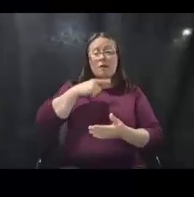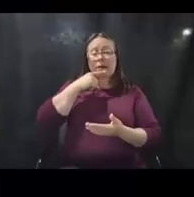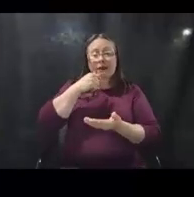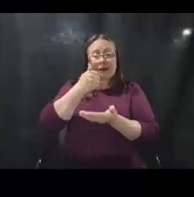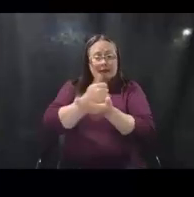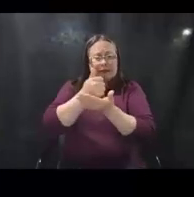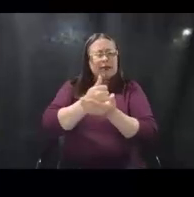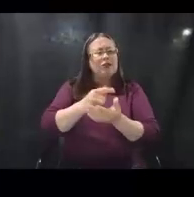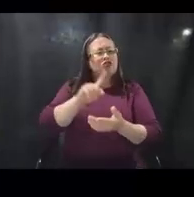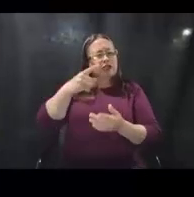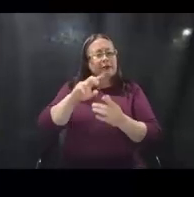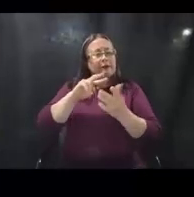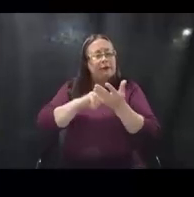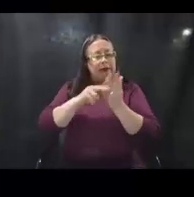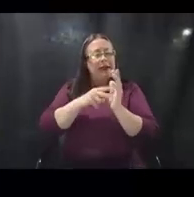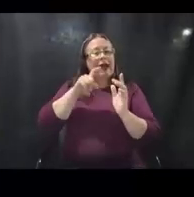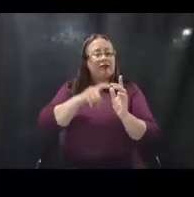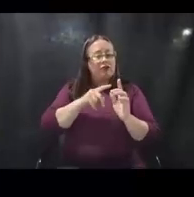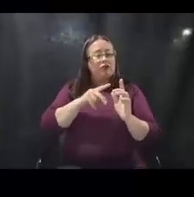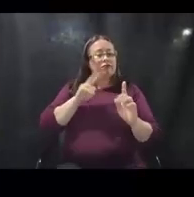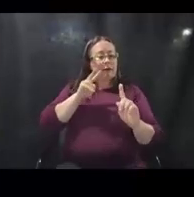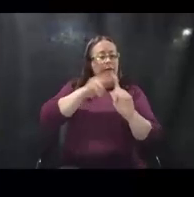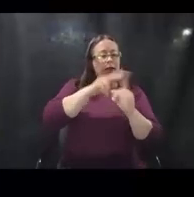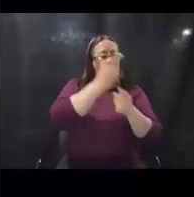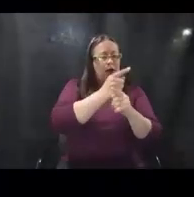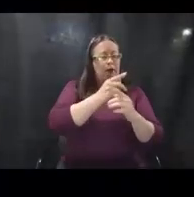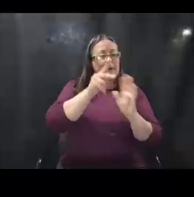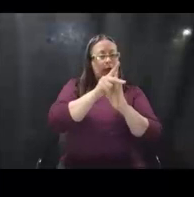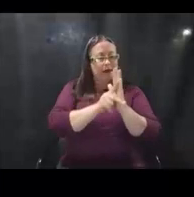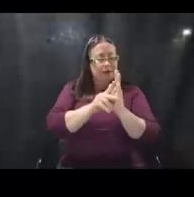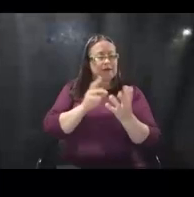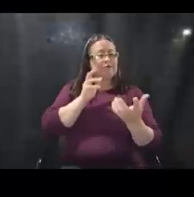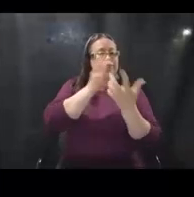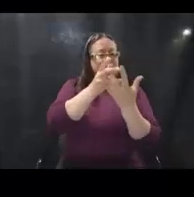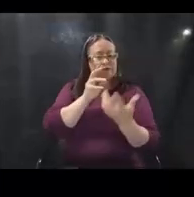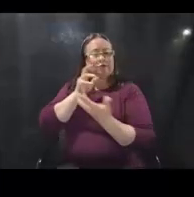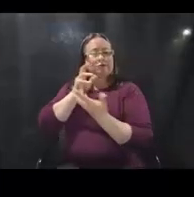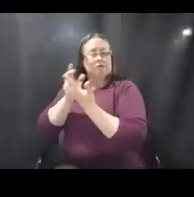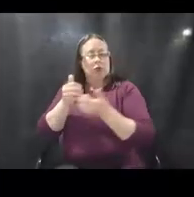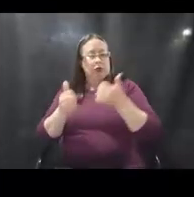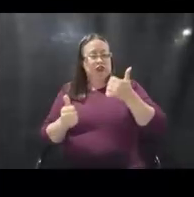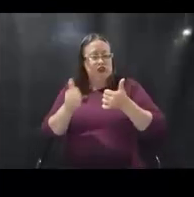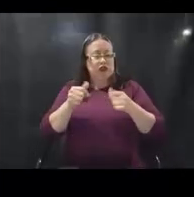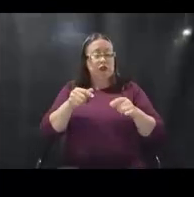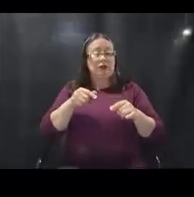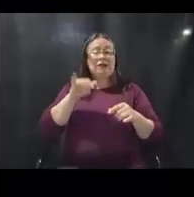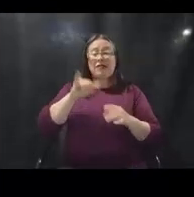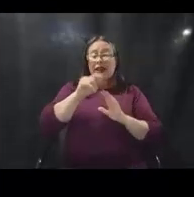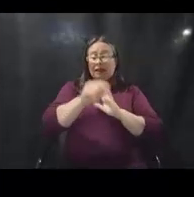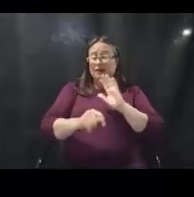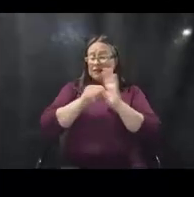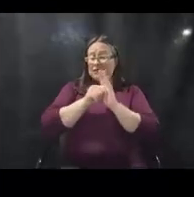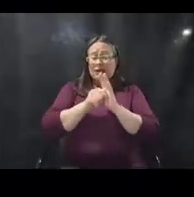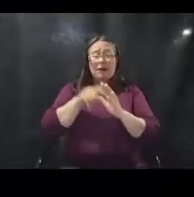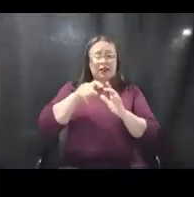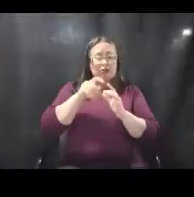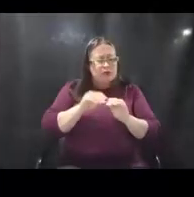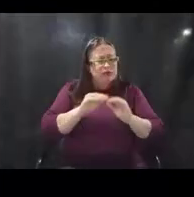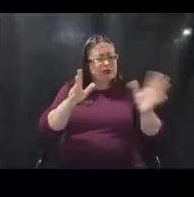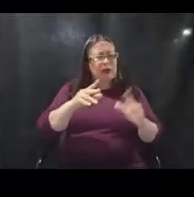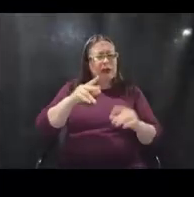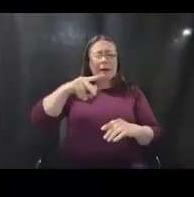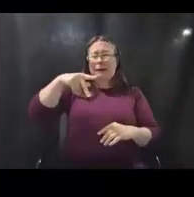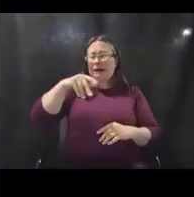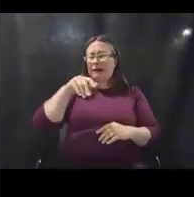to make sure that we're applying the right policy. And at the time, this policy was important to clarify that PA cannot provide funding